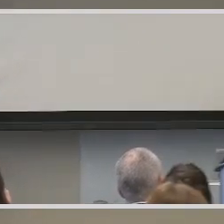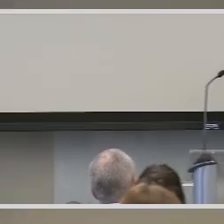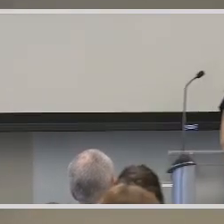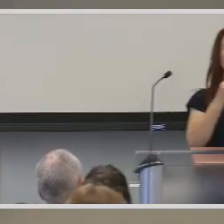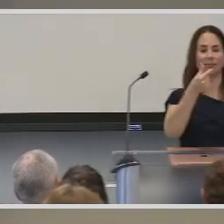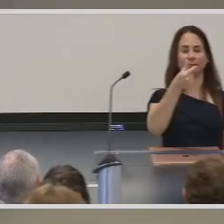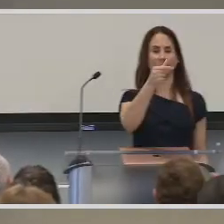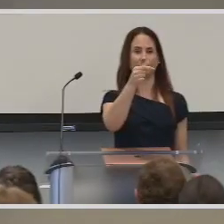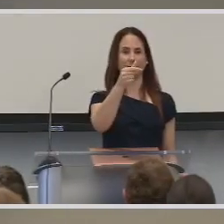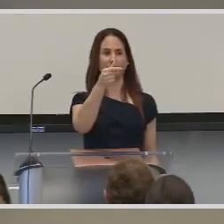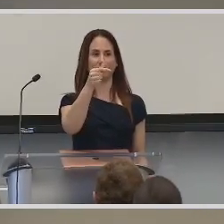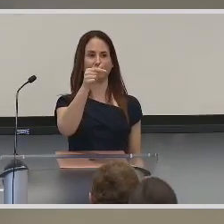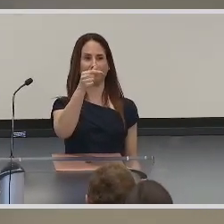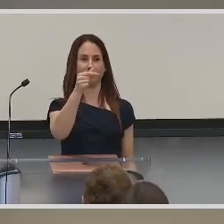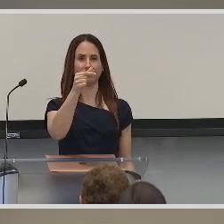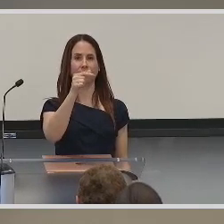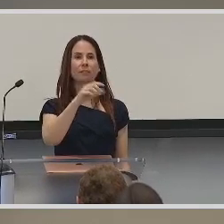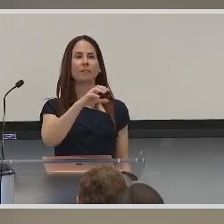Green.